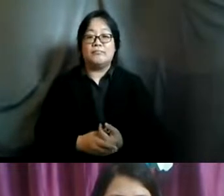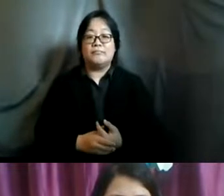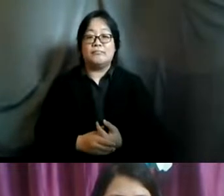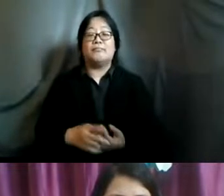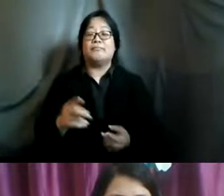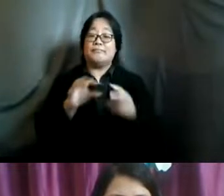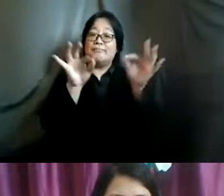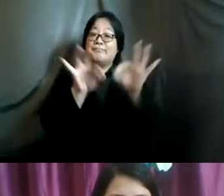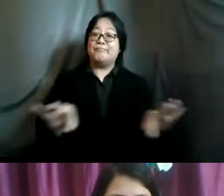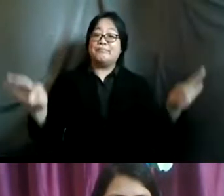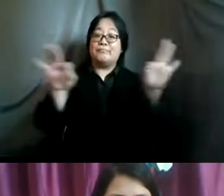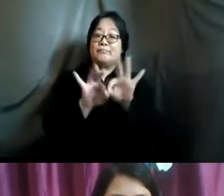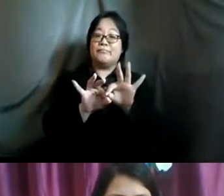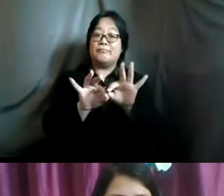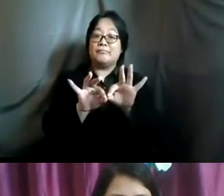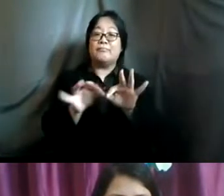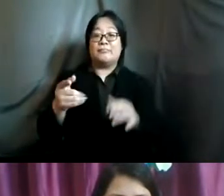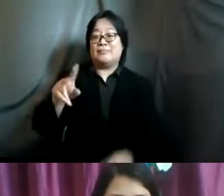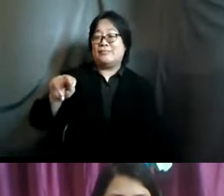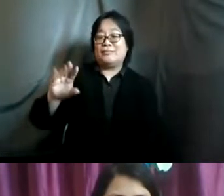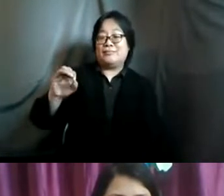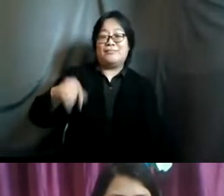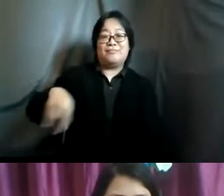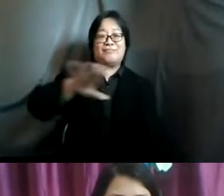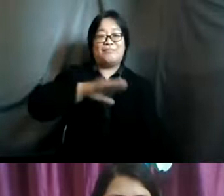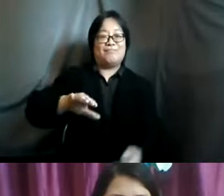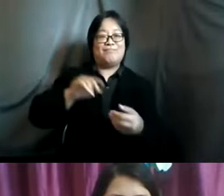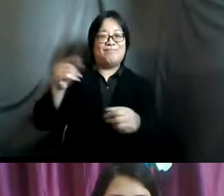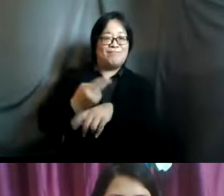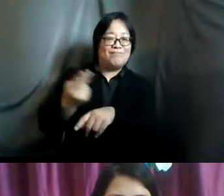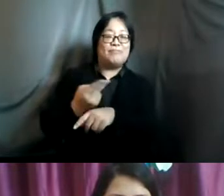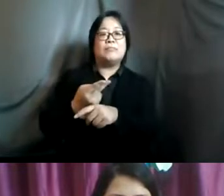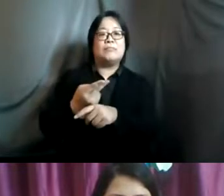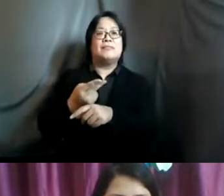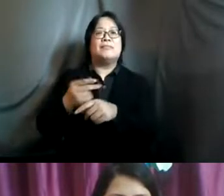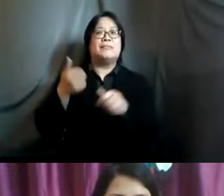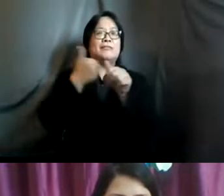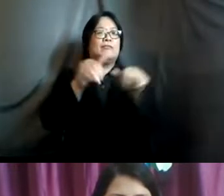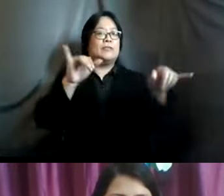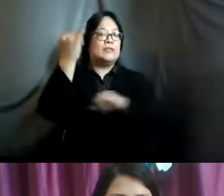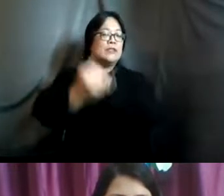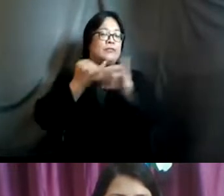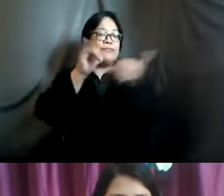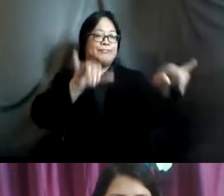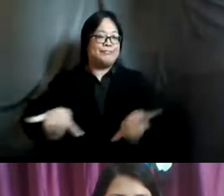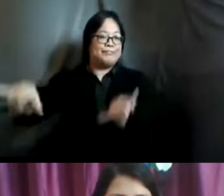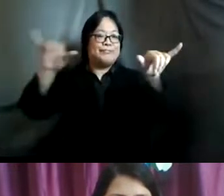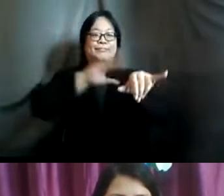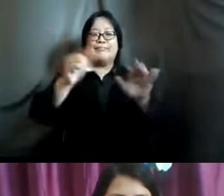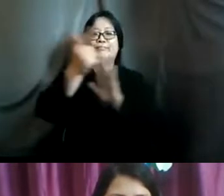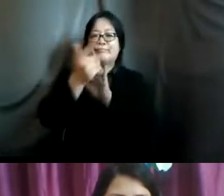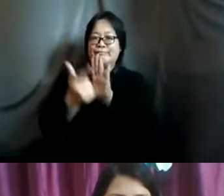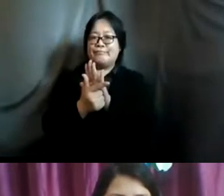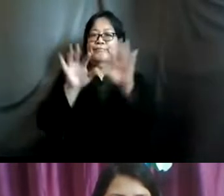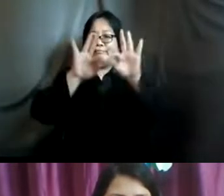because um as ngos we all work with utilizing international standards as well as legal frameworks in order to